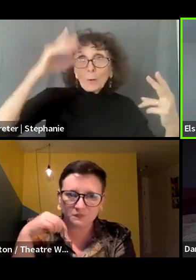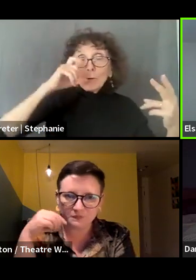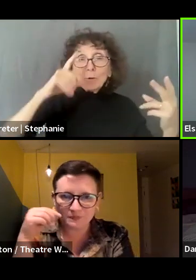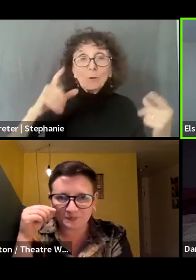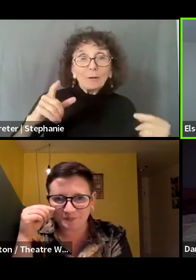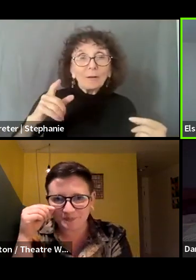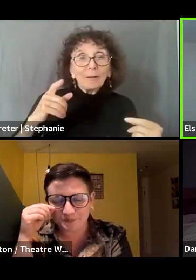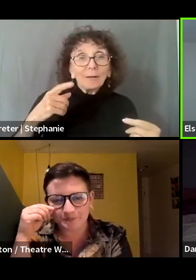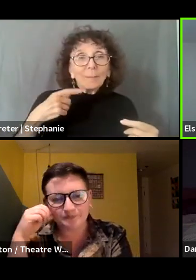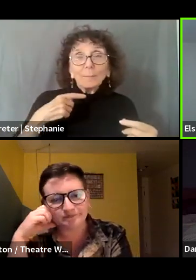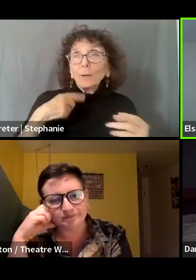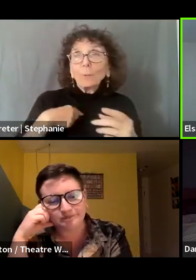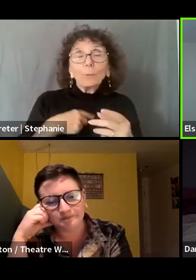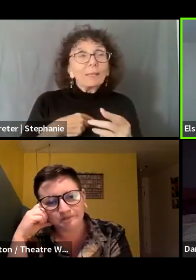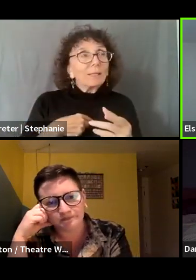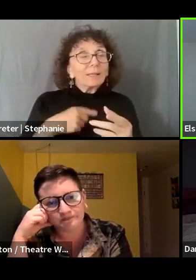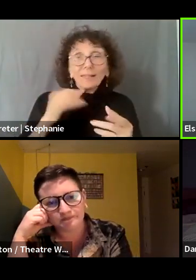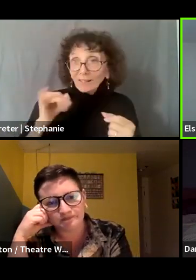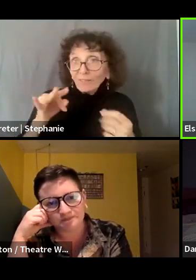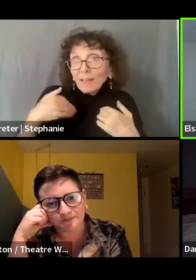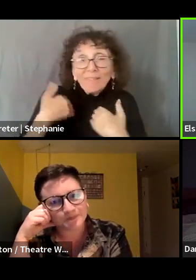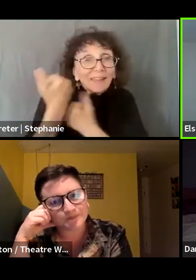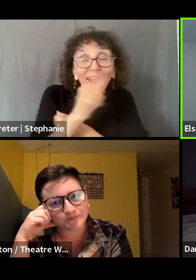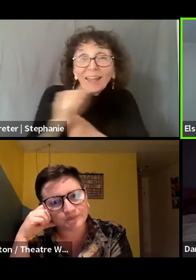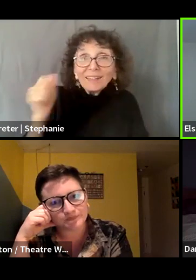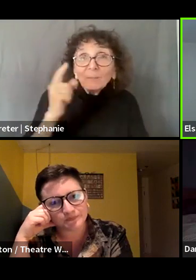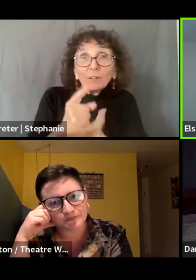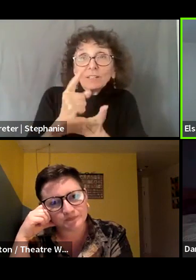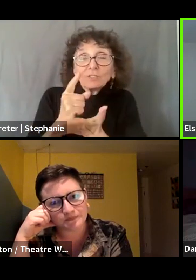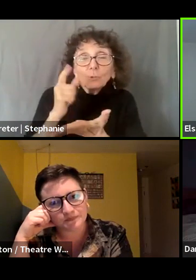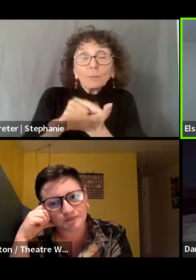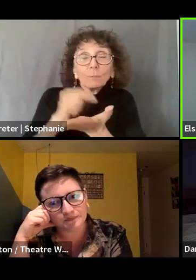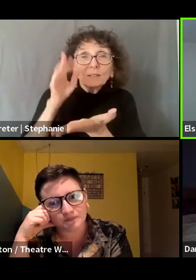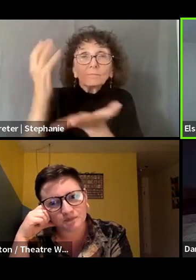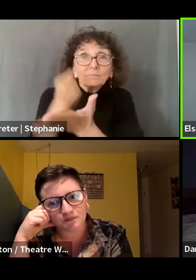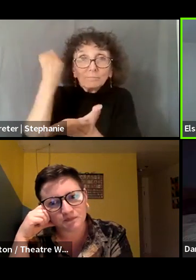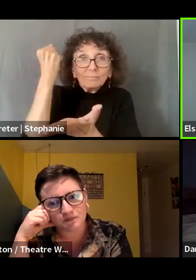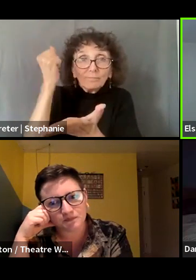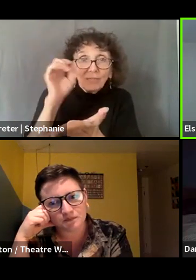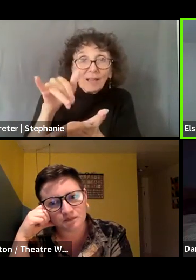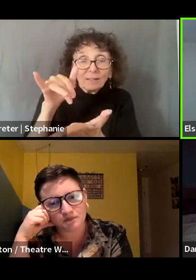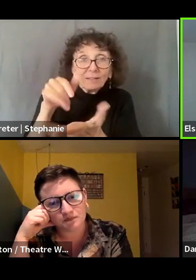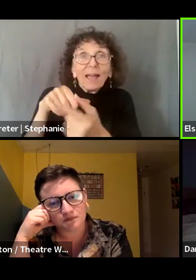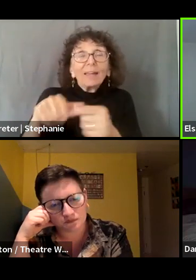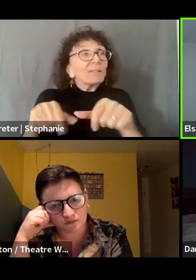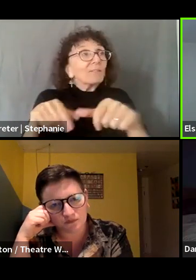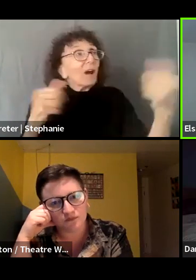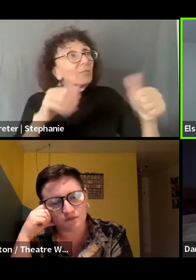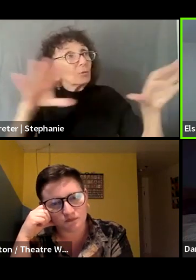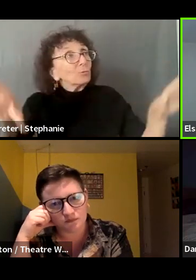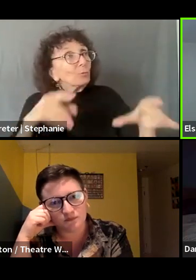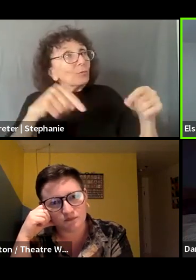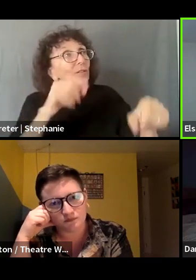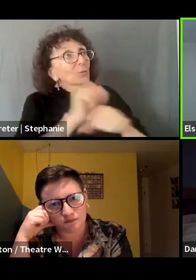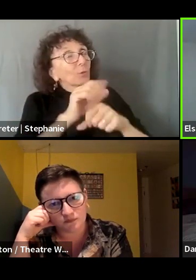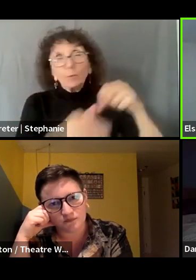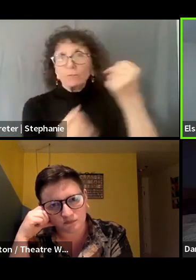bits of privilege or the lots of bits of privilege that we have, um, and then support other people when they're doing it too. Okay.